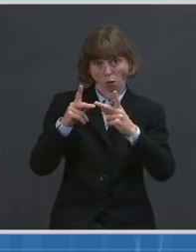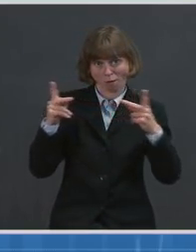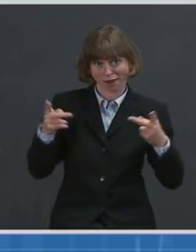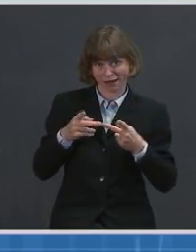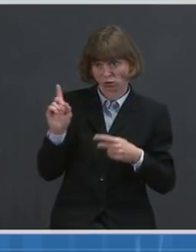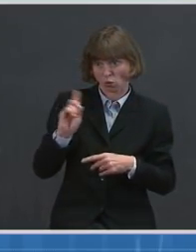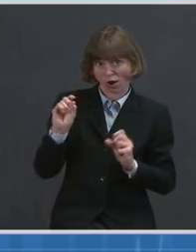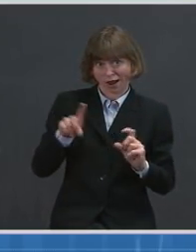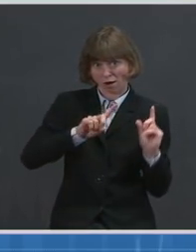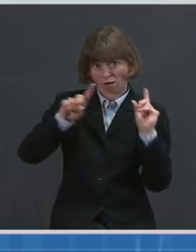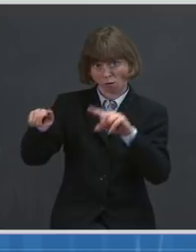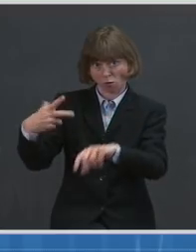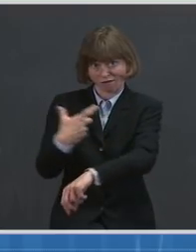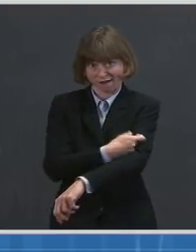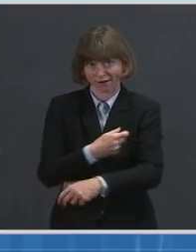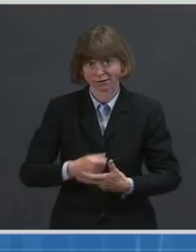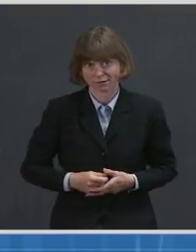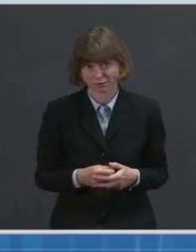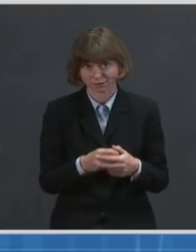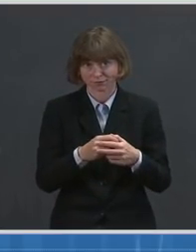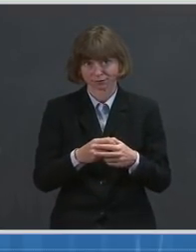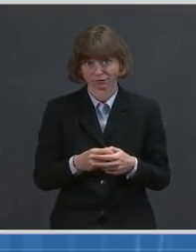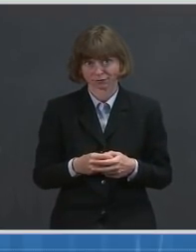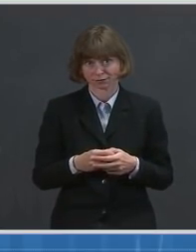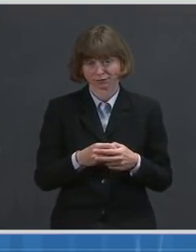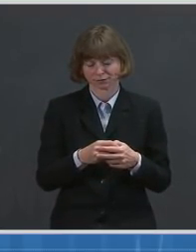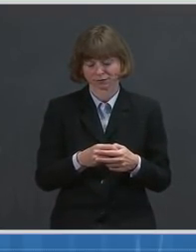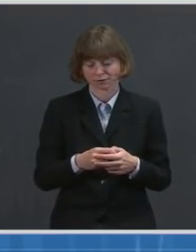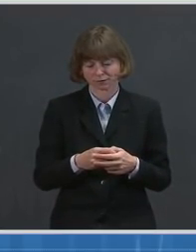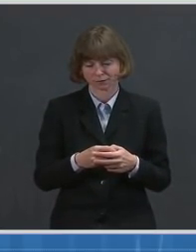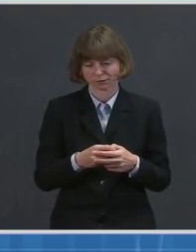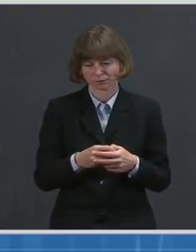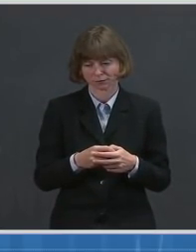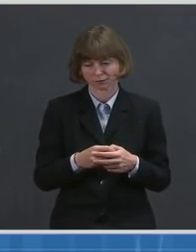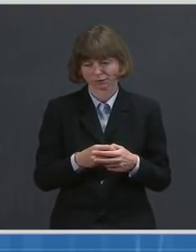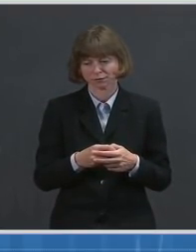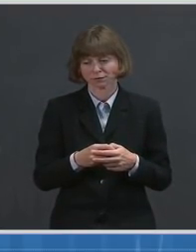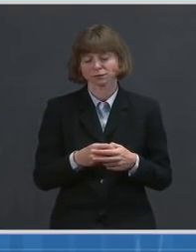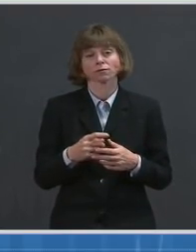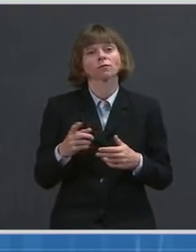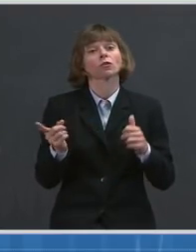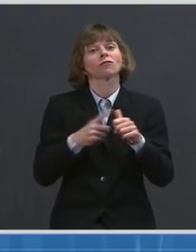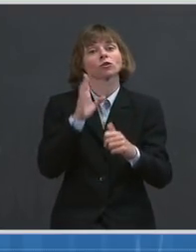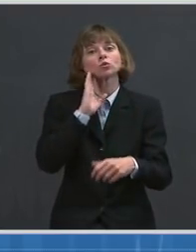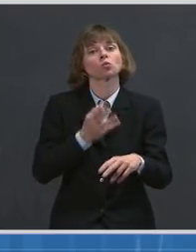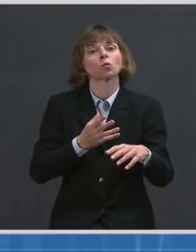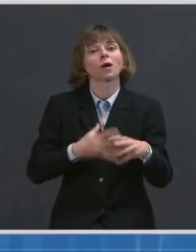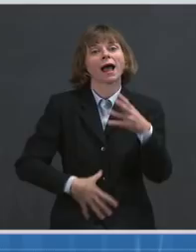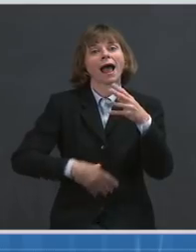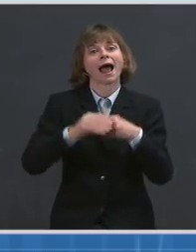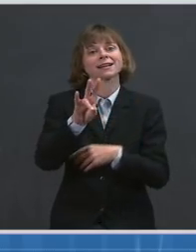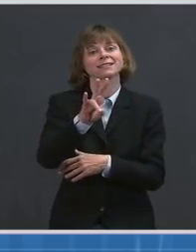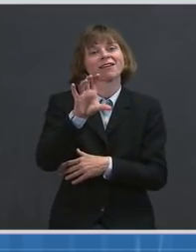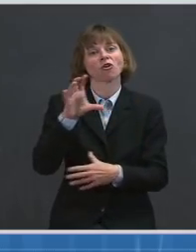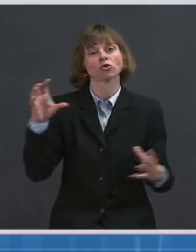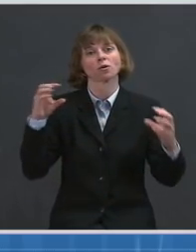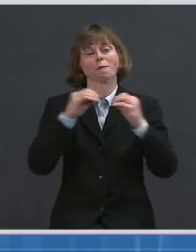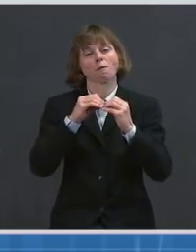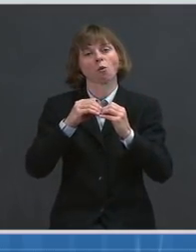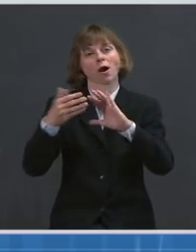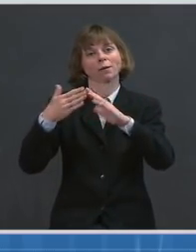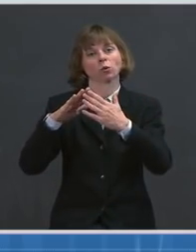weeks, we will deliver vaccines directly to up to 700 additional community health centers that reach